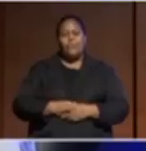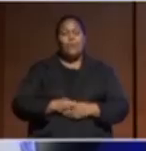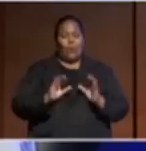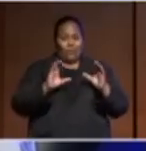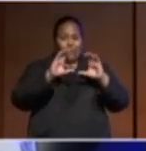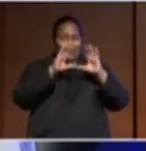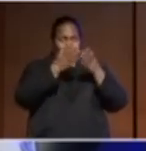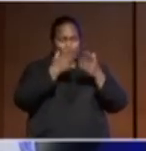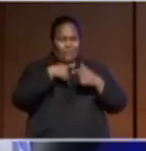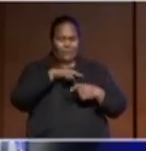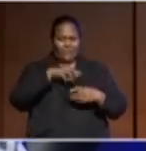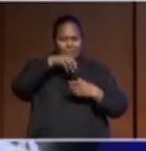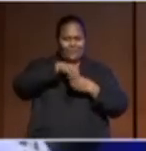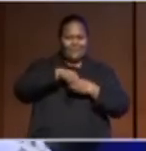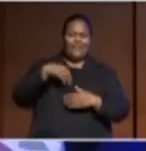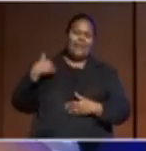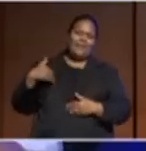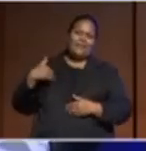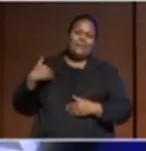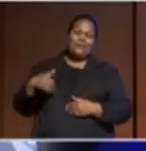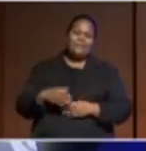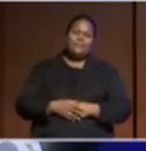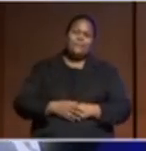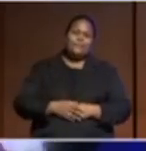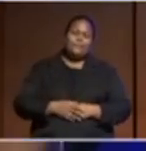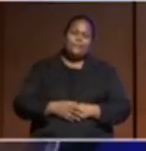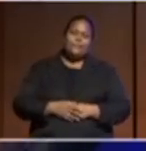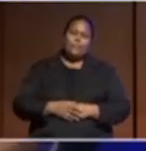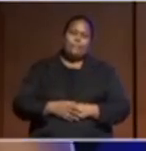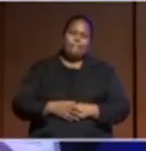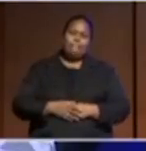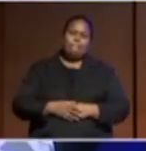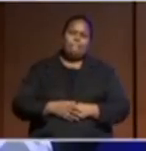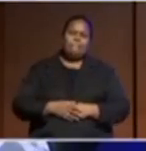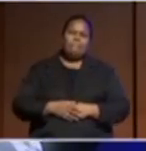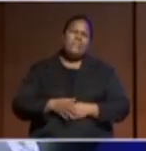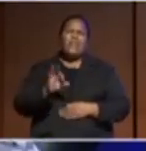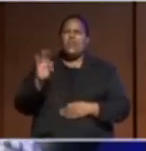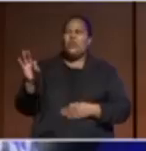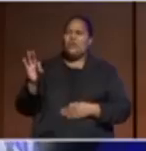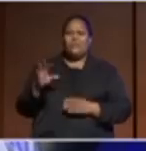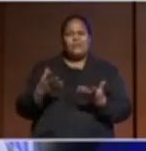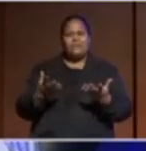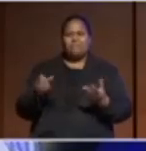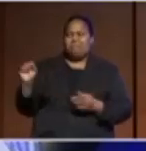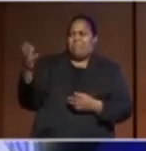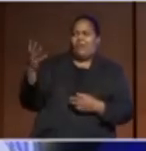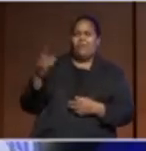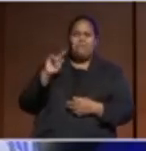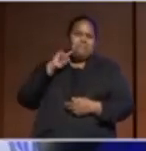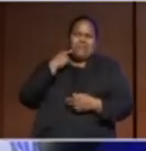you know, it's not some fancy strategy. It's because of who we are.